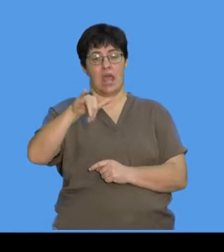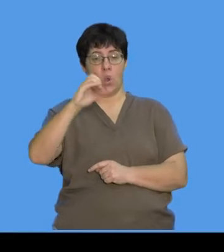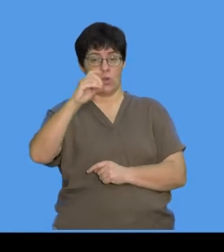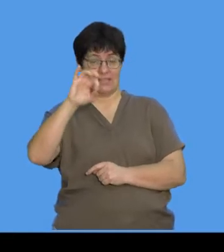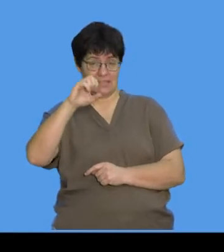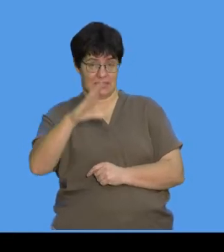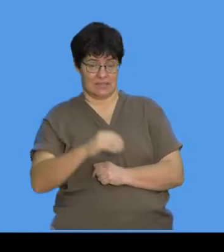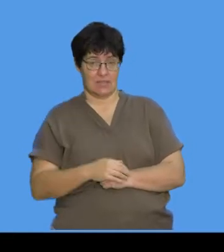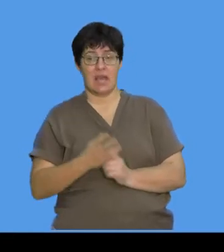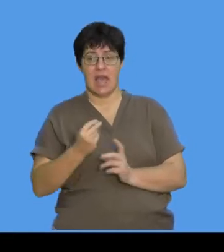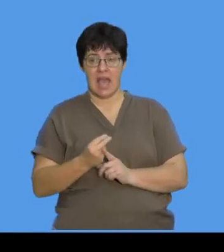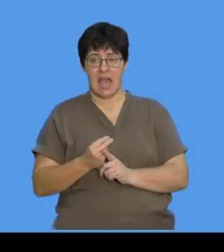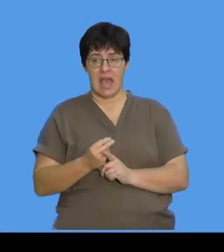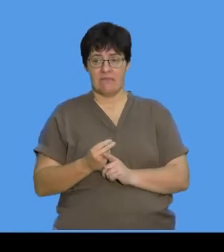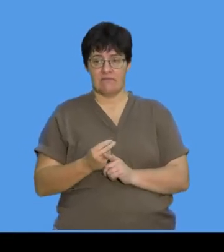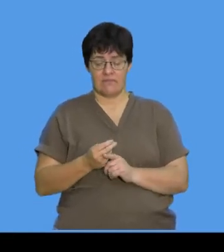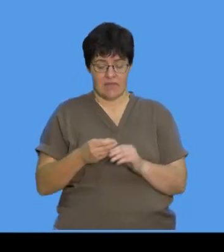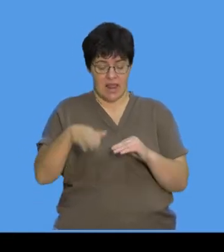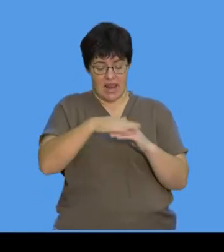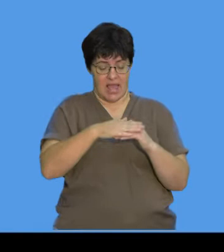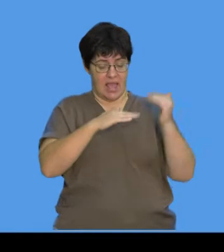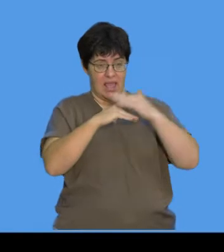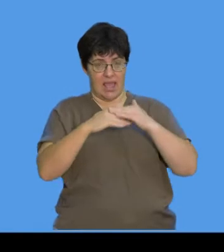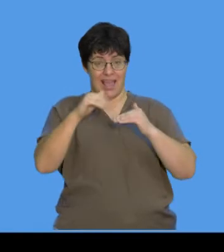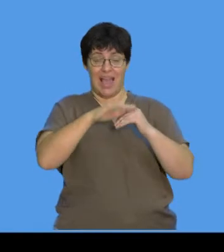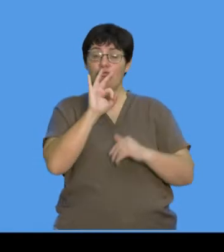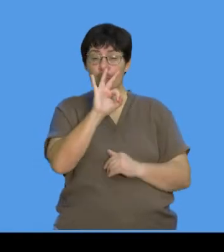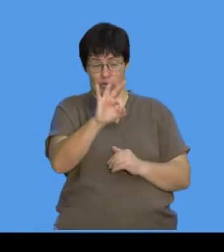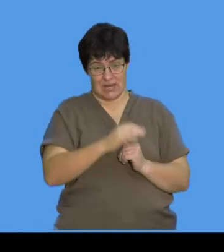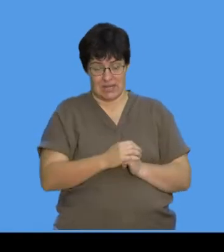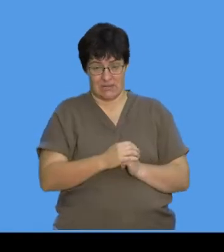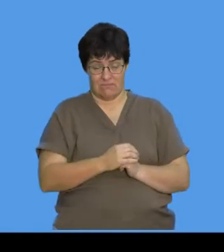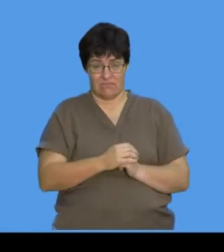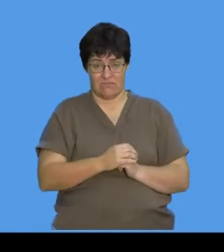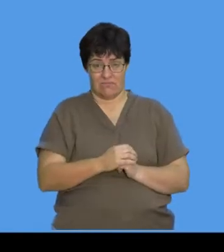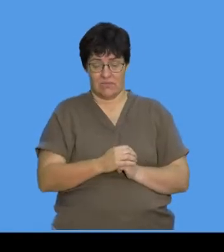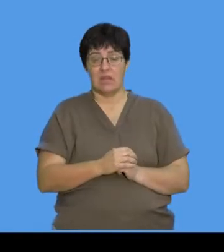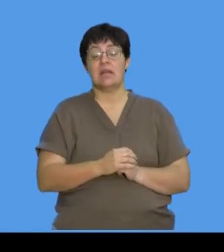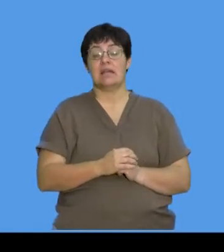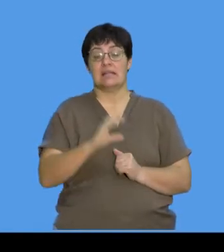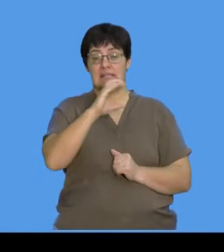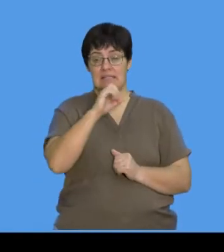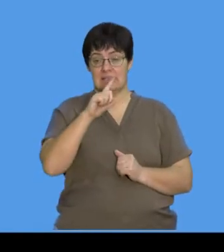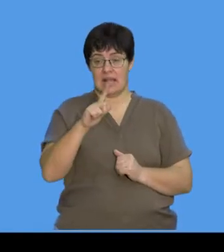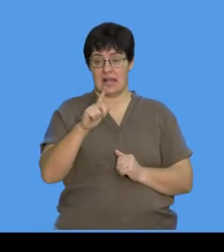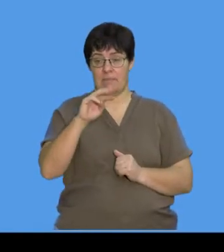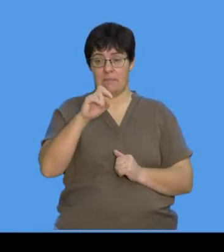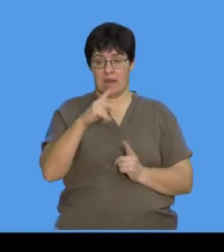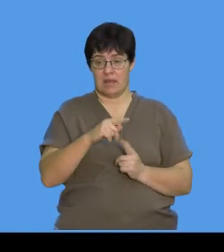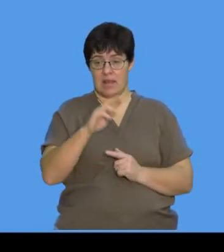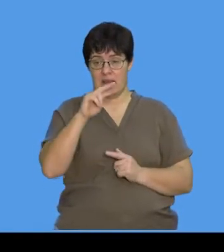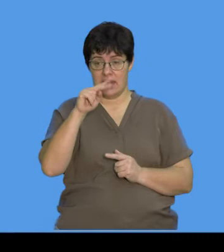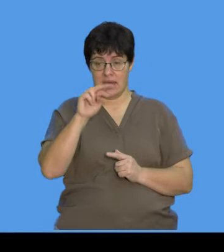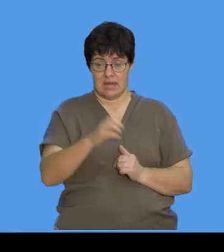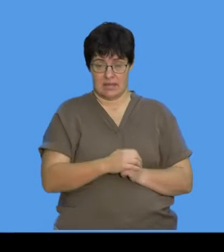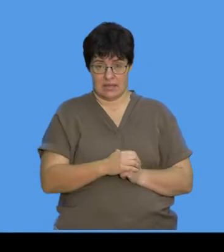layers around it. Can you see here, it's a cell membrane, or a plasma membrane, so this is the one